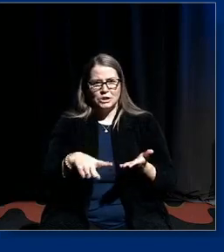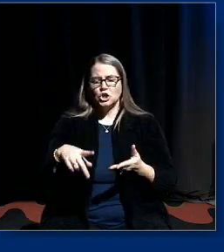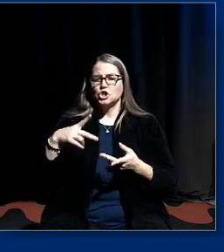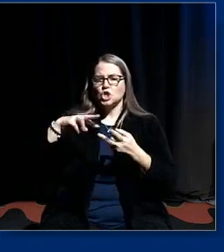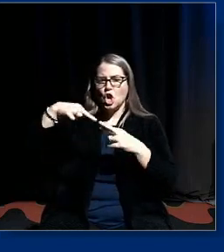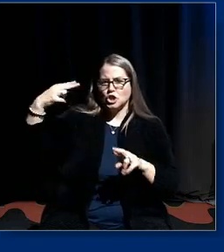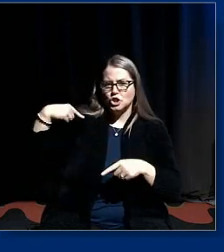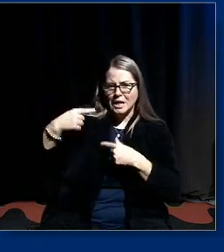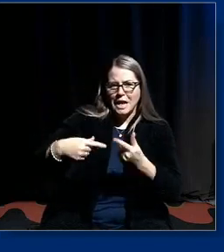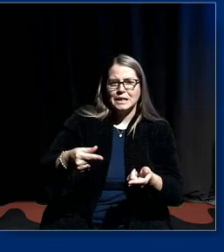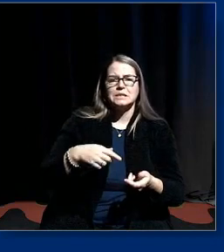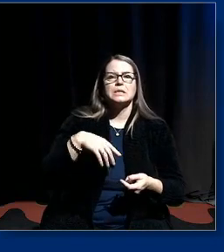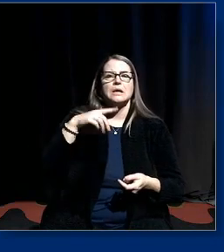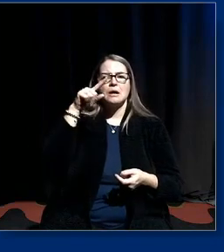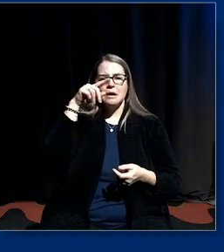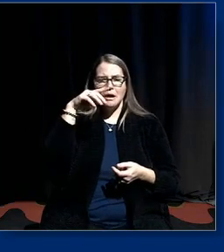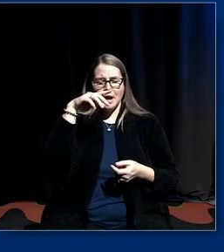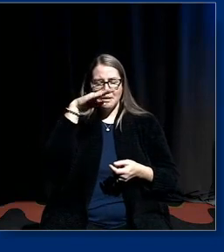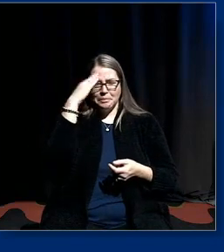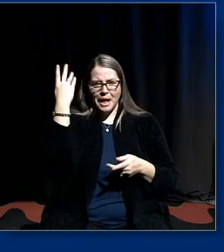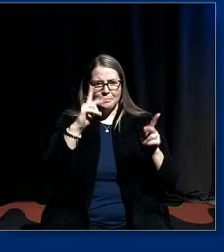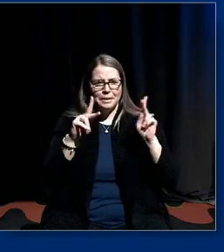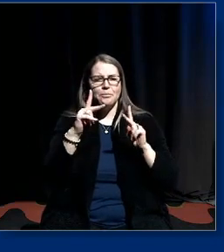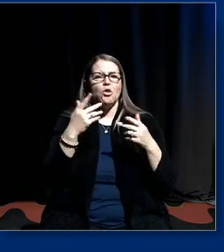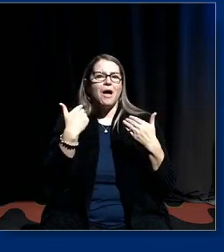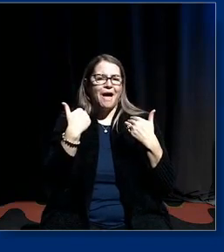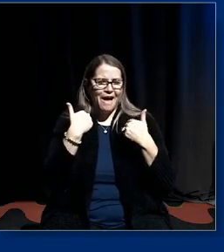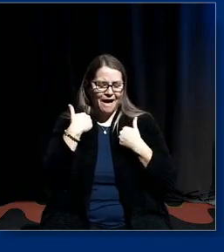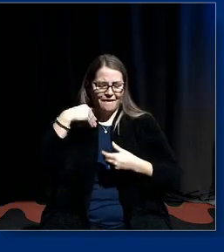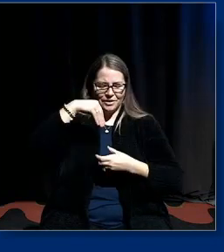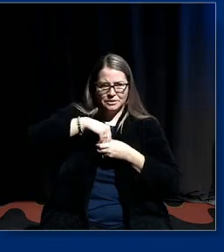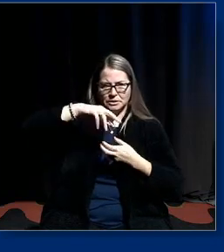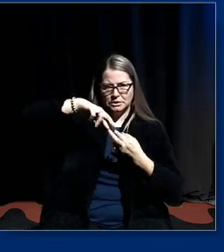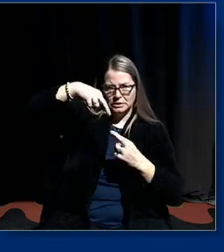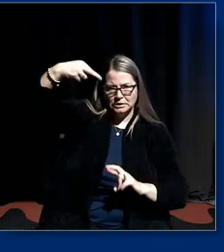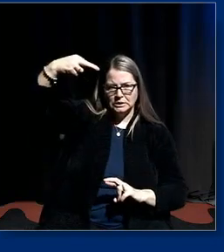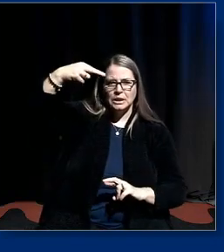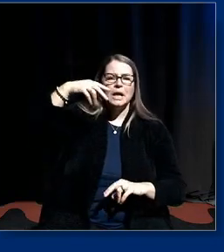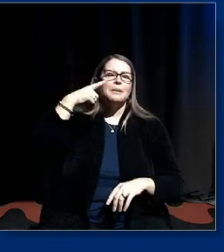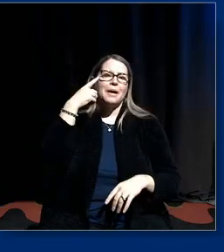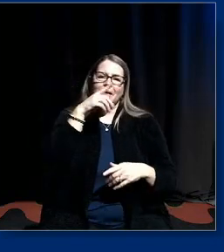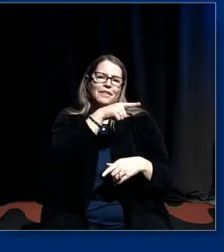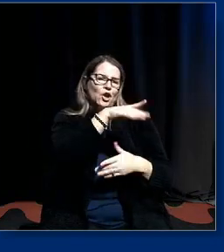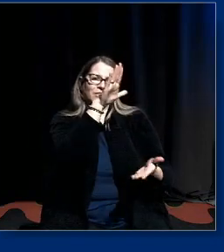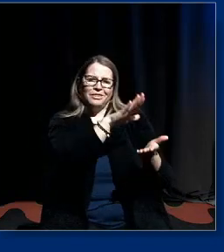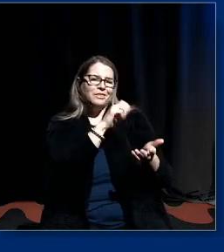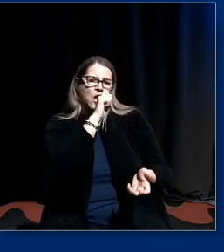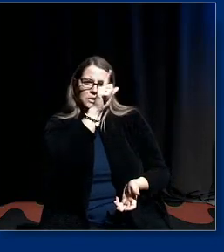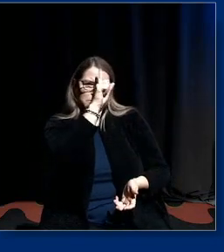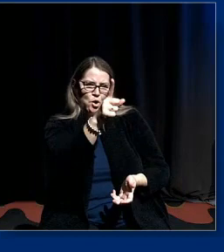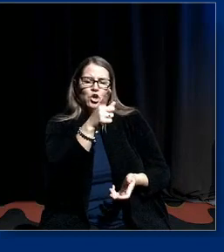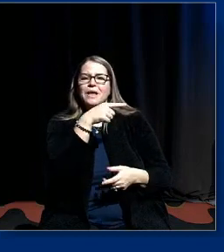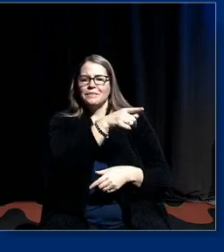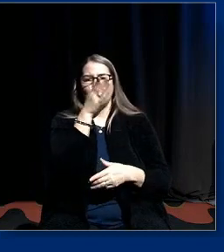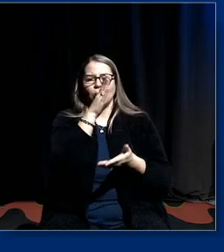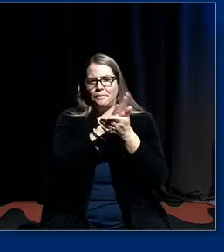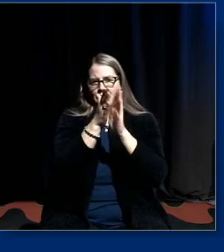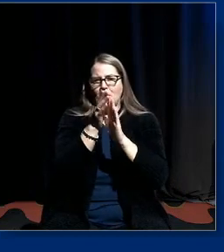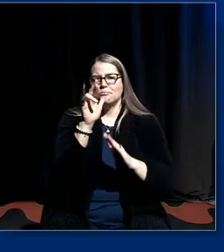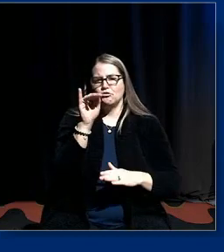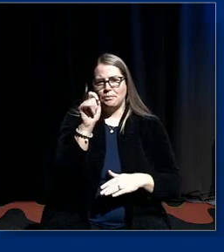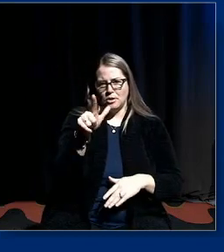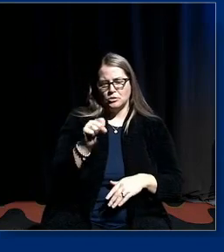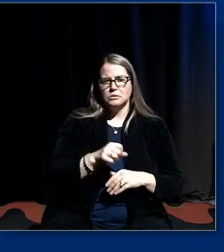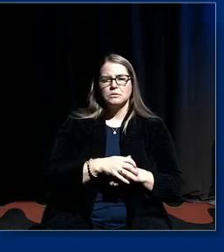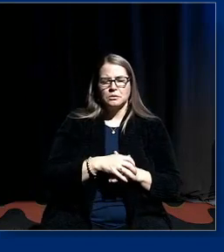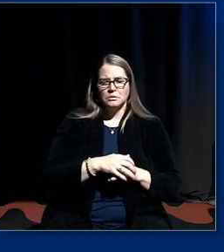and how black people are genetically predisposed to be criminals and less intelligent and the whole trans debate has now become front and